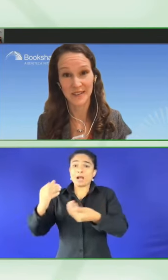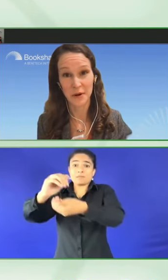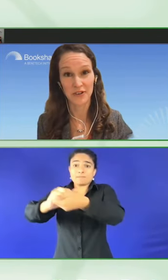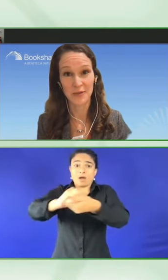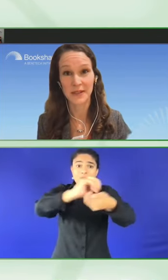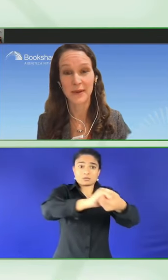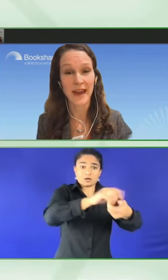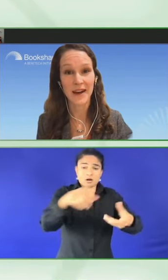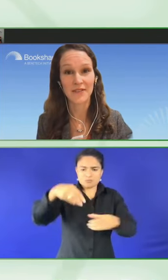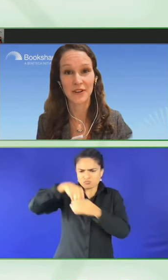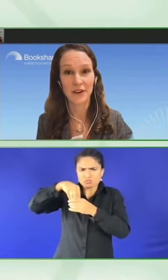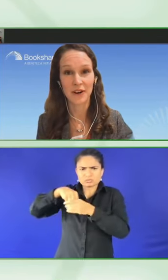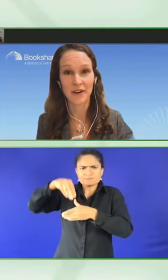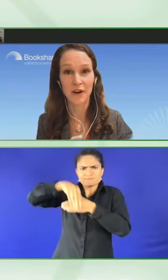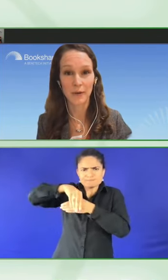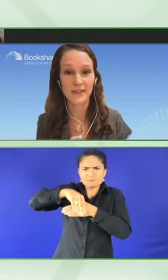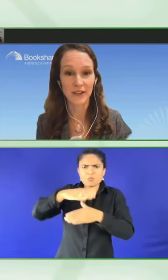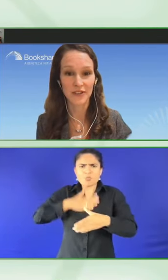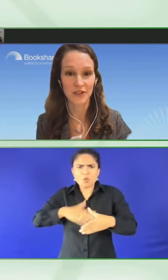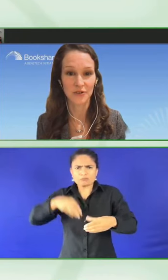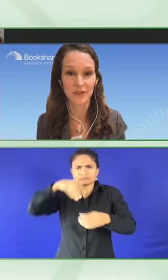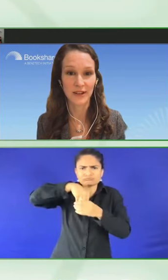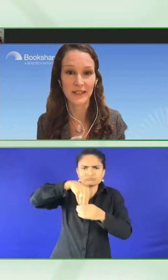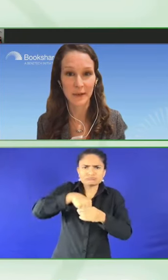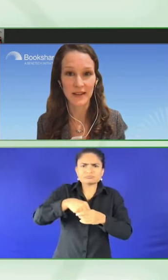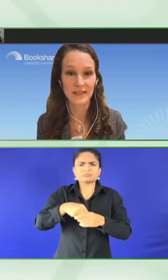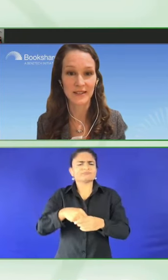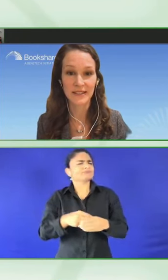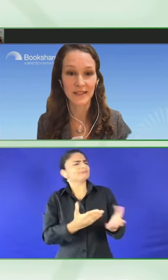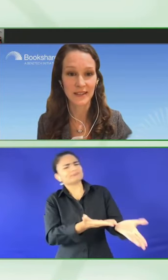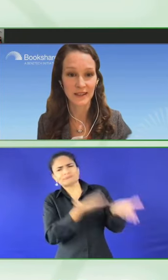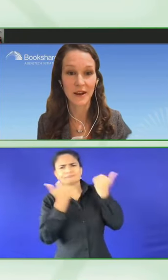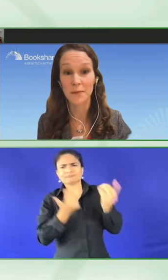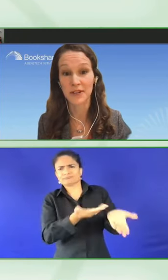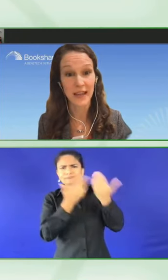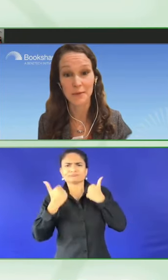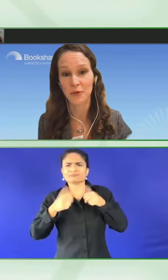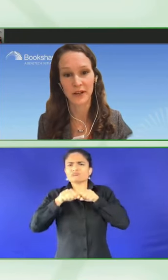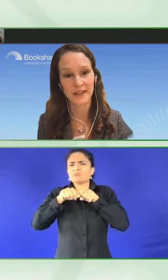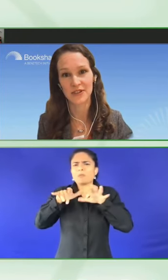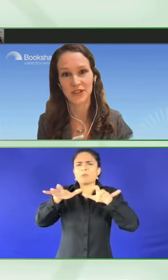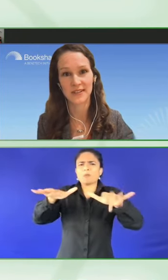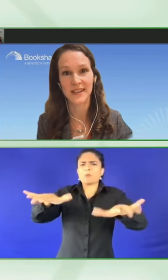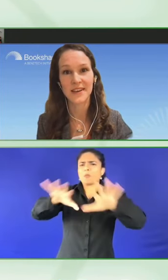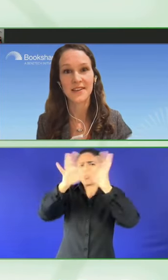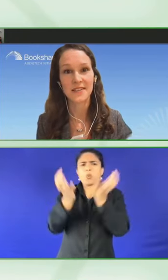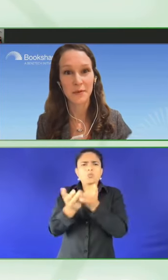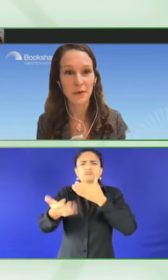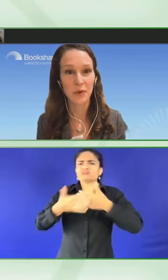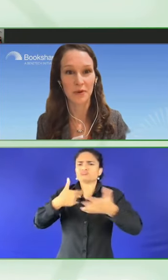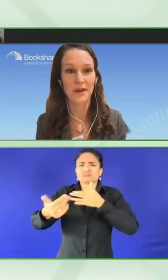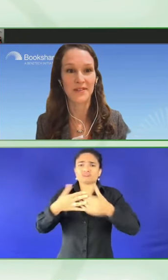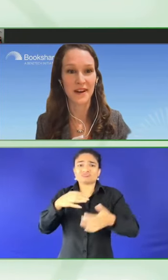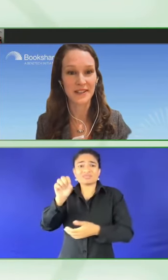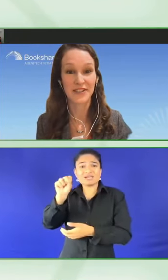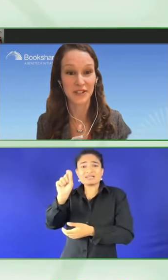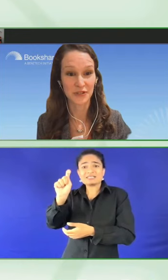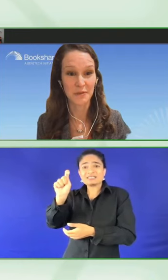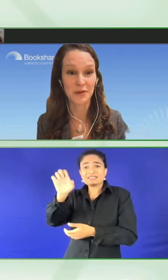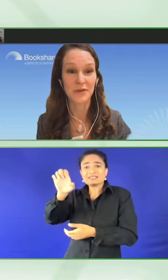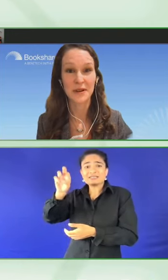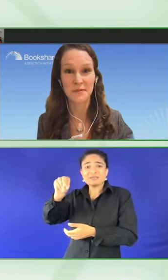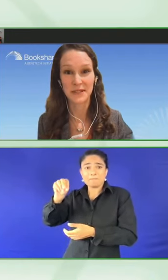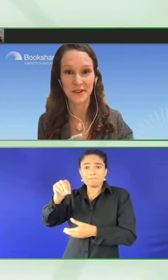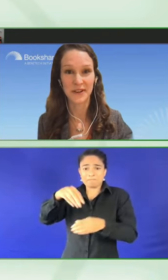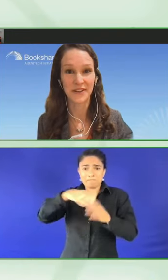appreciate the partnerships that we have and are always looking to expand the number and type of organizations that we work with to